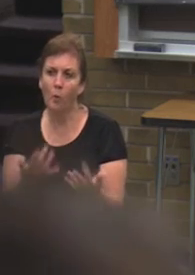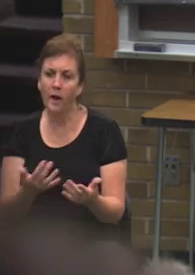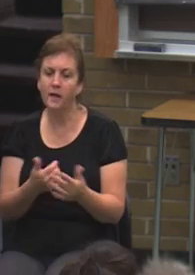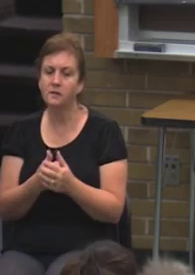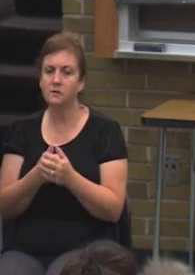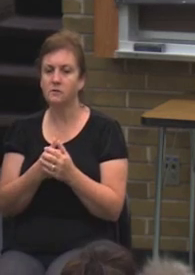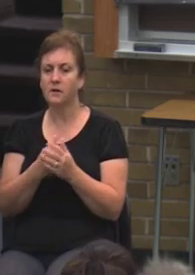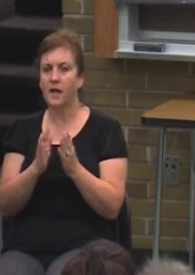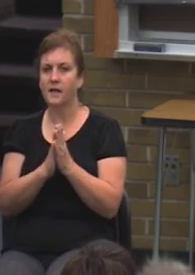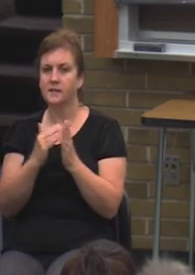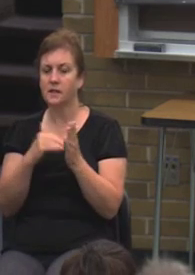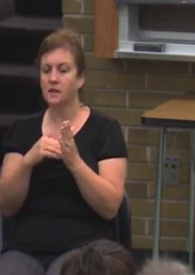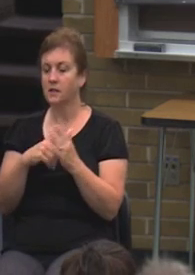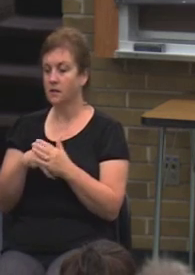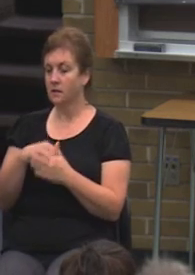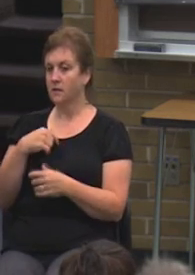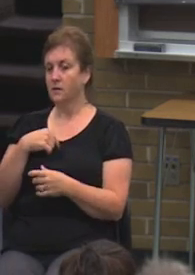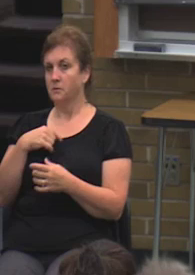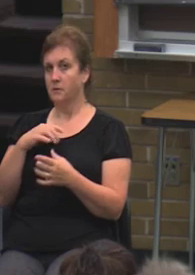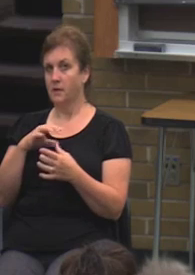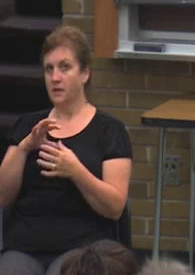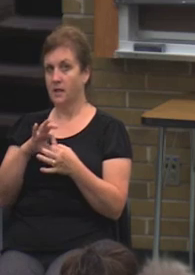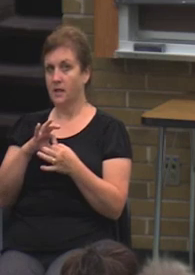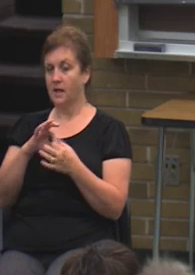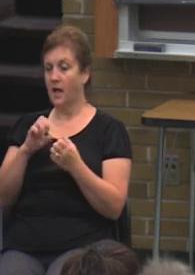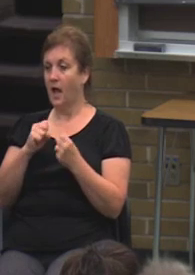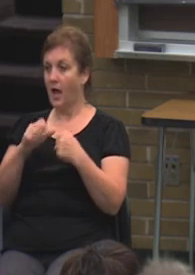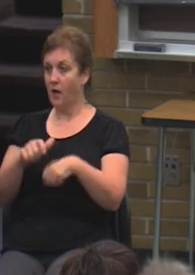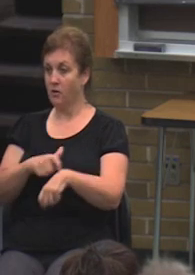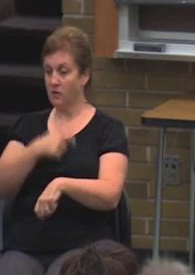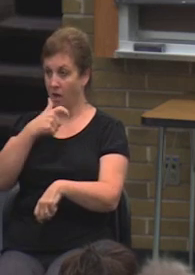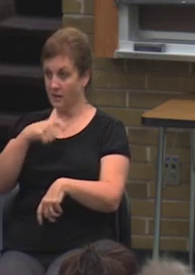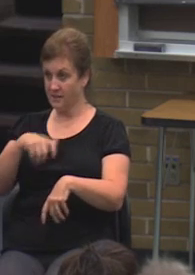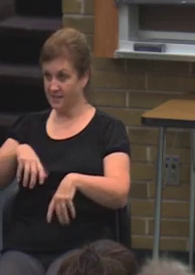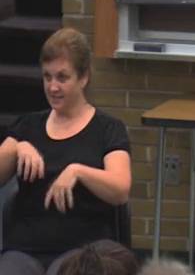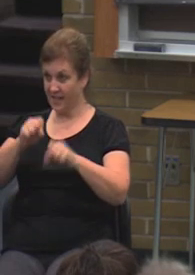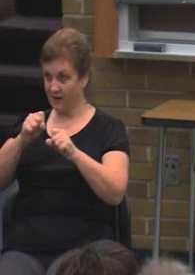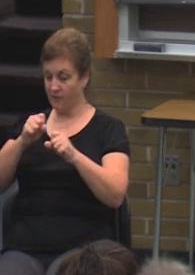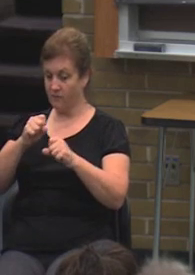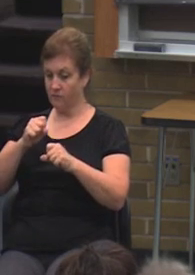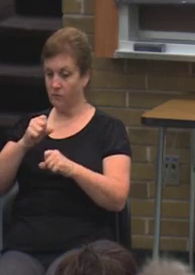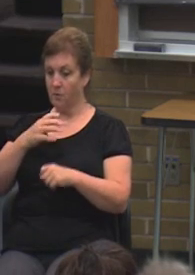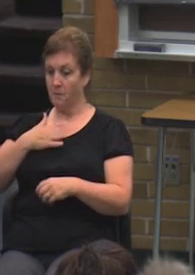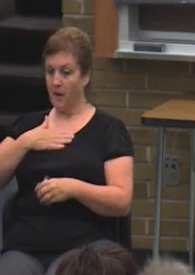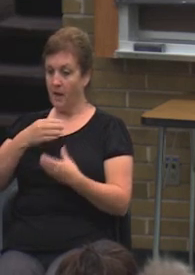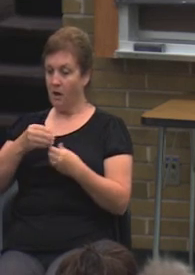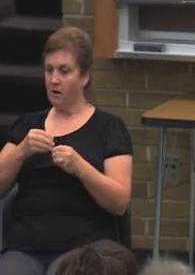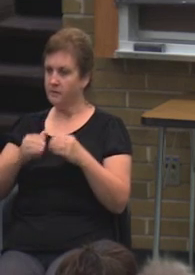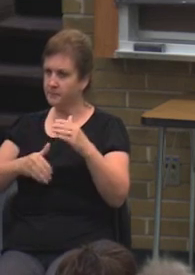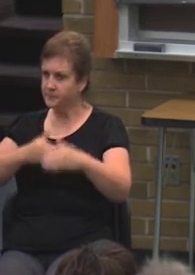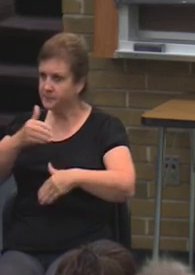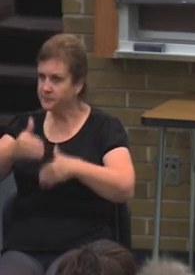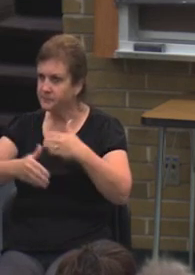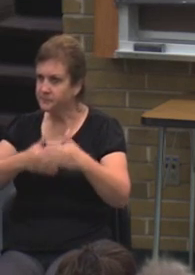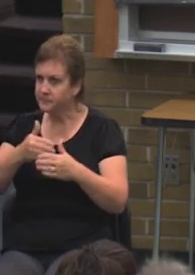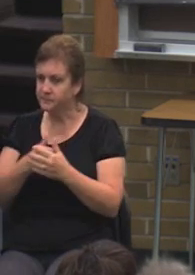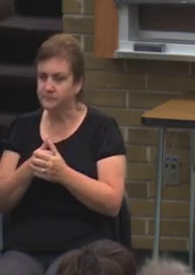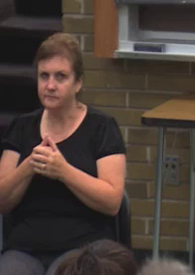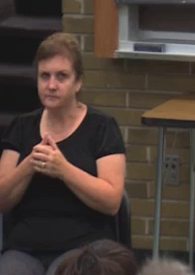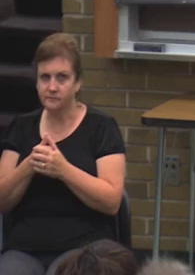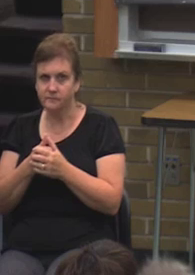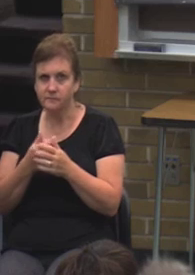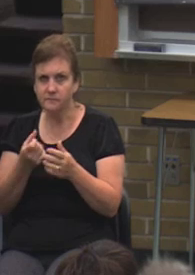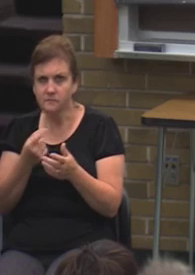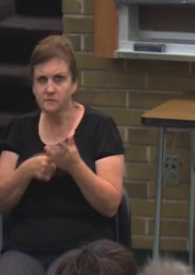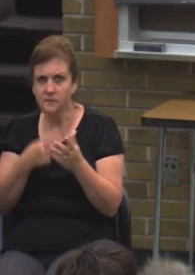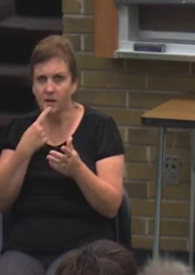In regards to this particular question, how long does it take for us to process certain things that we are requiring of you? Is that what I'm